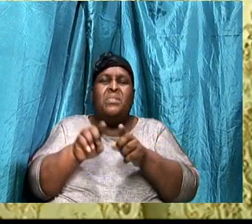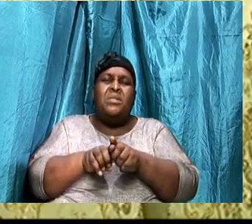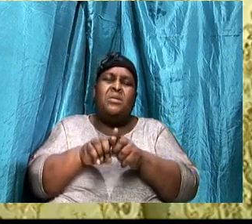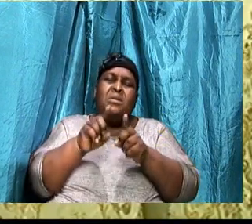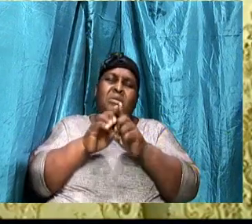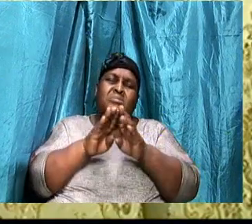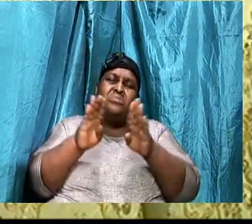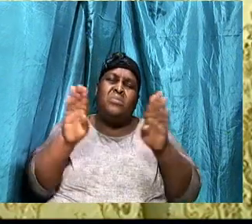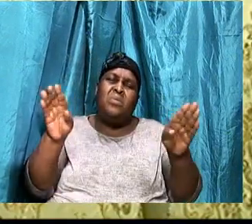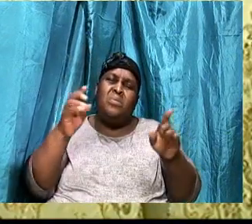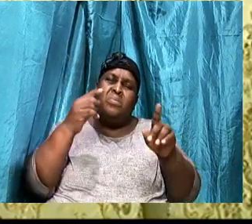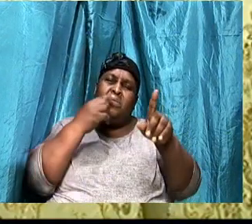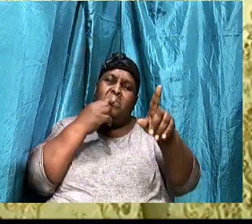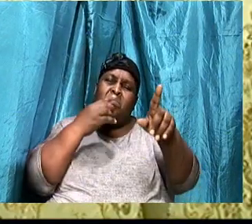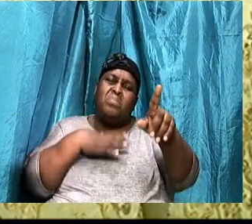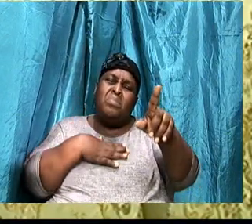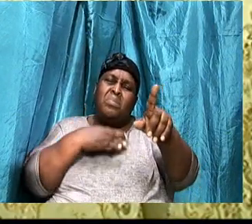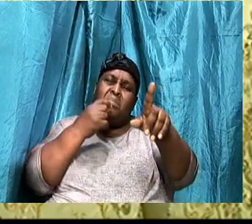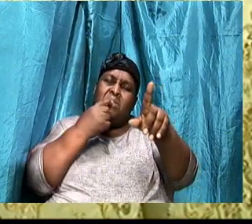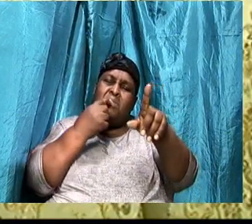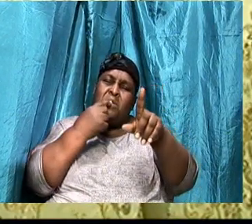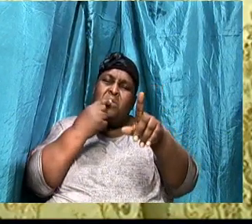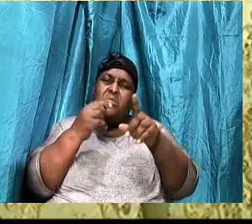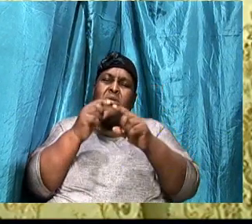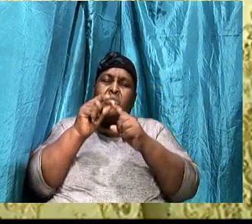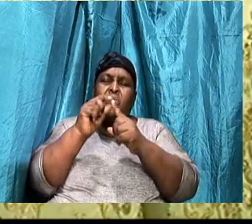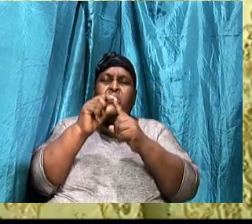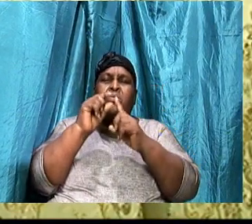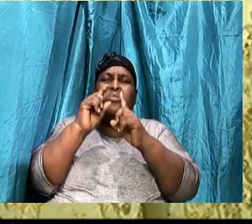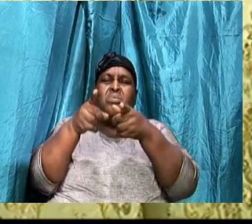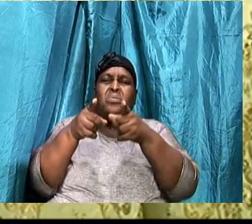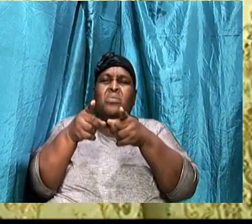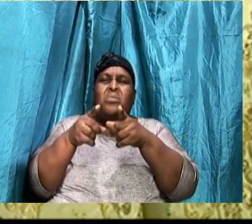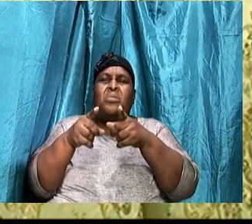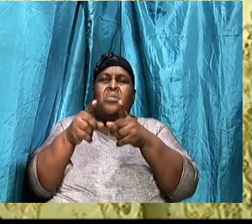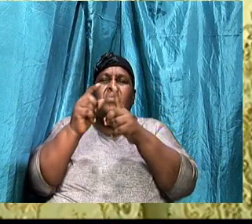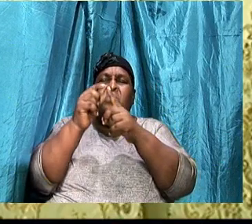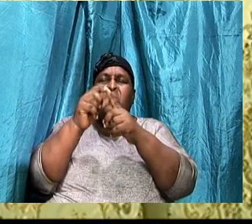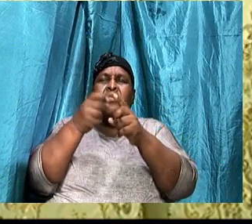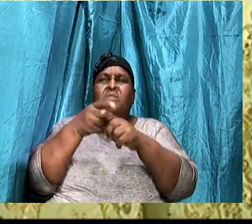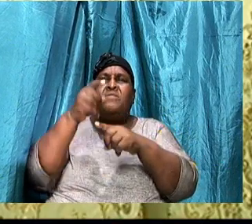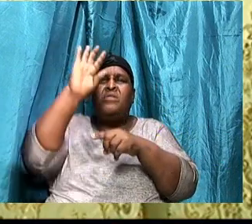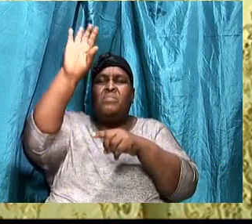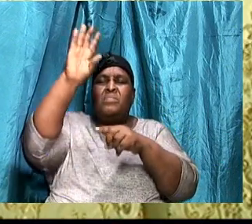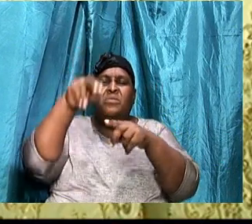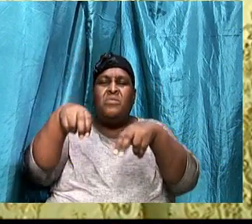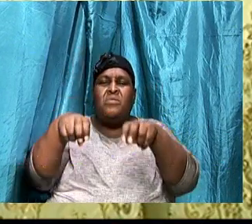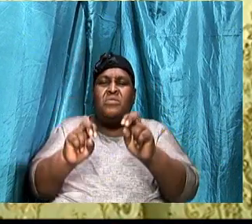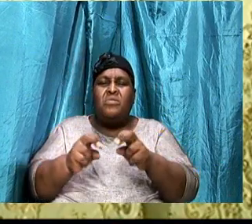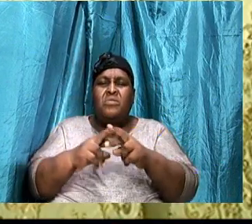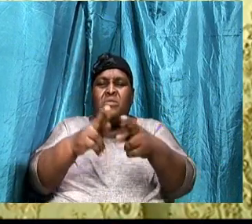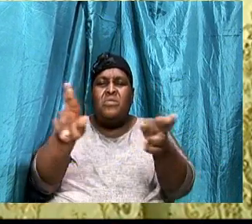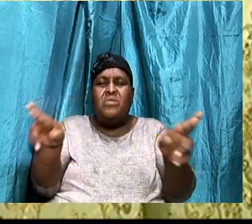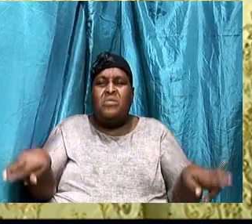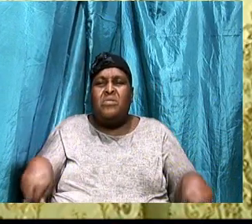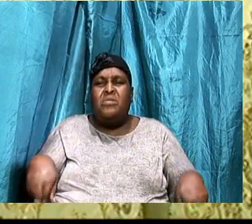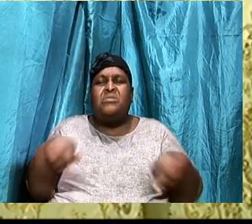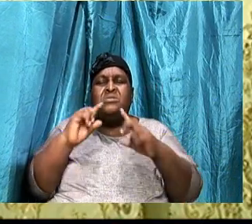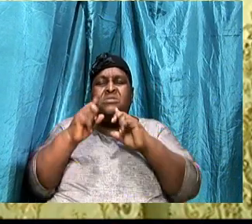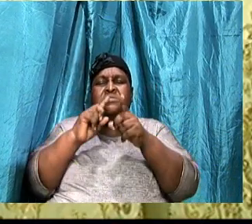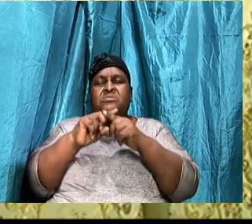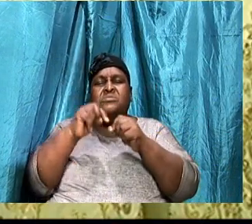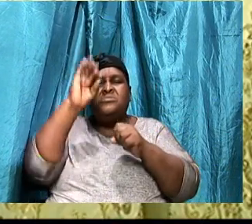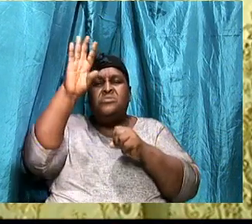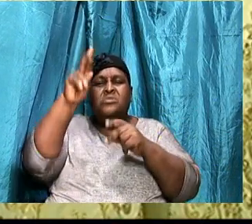my mouth, great Jesus, and the words come forth, there will be words, God, from your throne room. And that you will speak to your people,